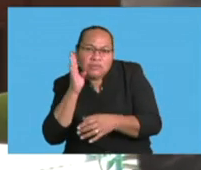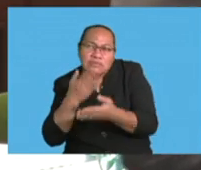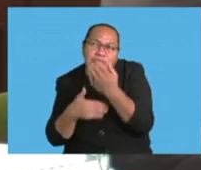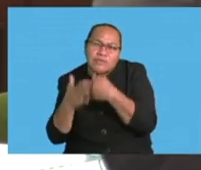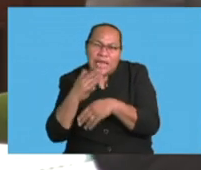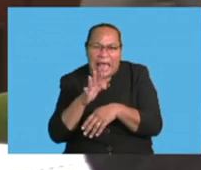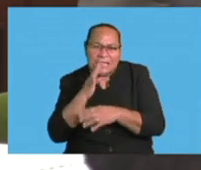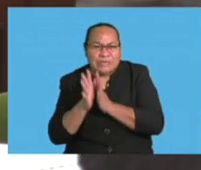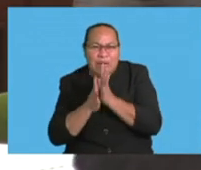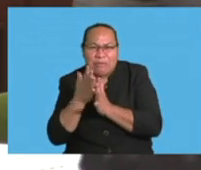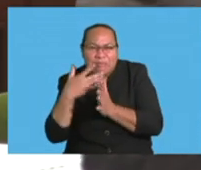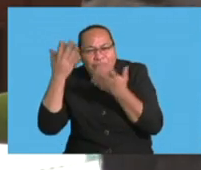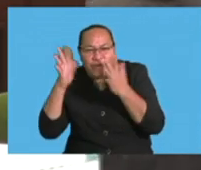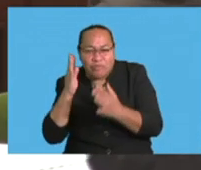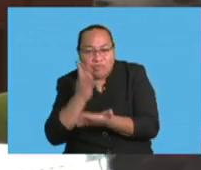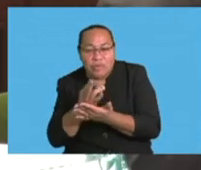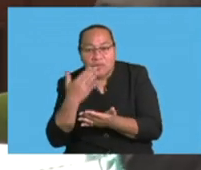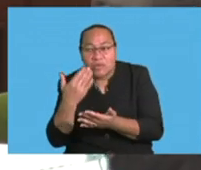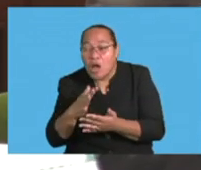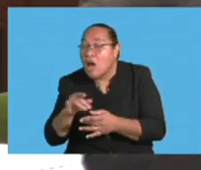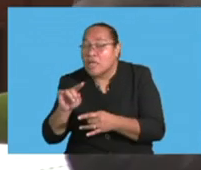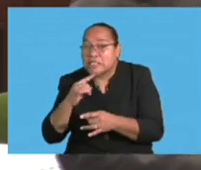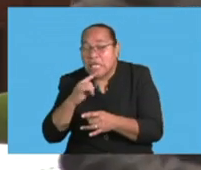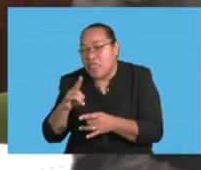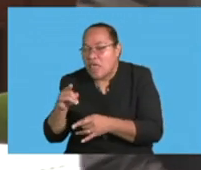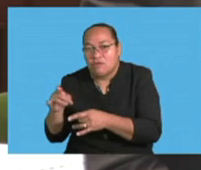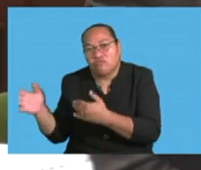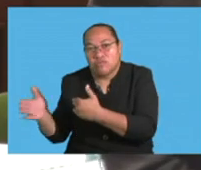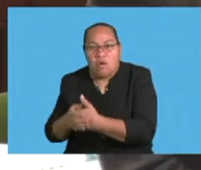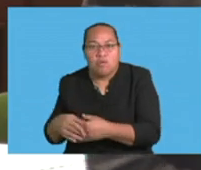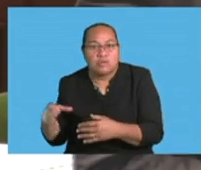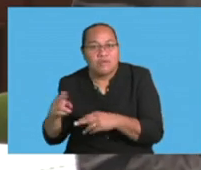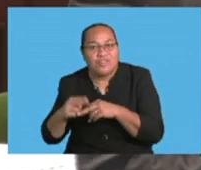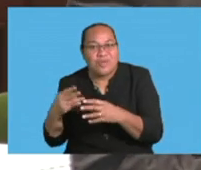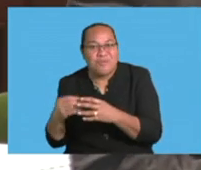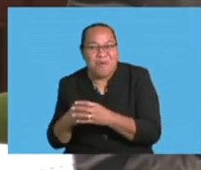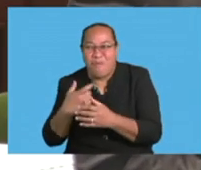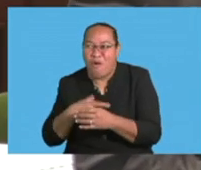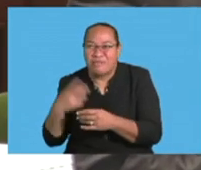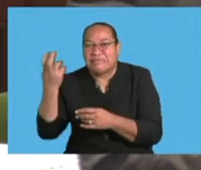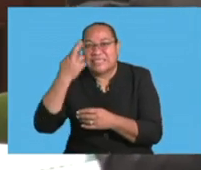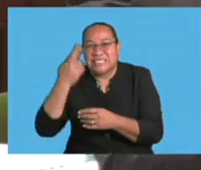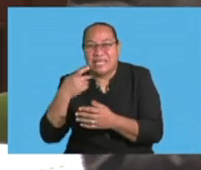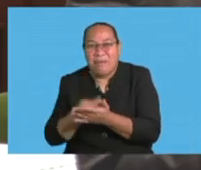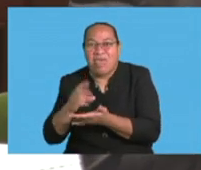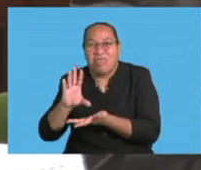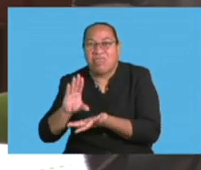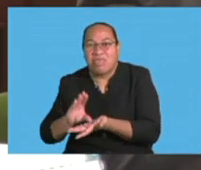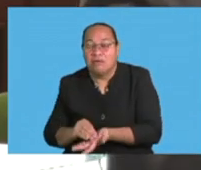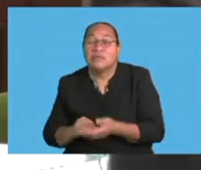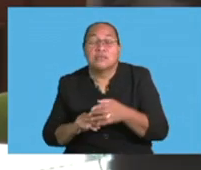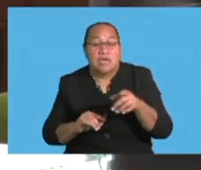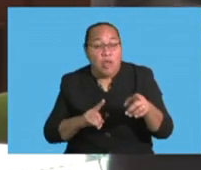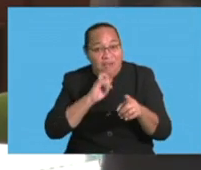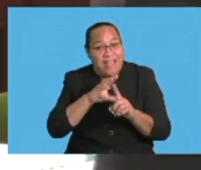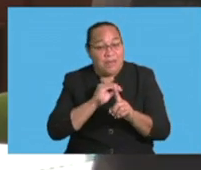Now, they have sold out in other parts of the Pacific. So, based on that Mr. Speaker Sir, if for example I'm going to